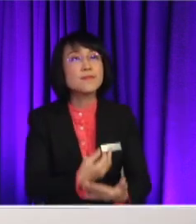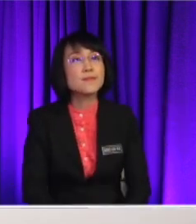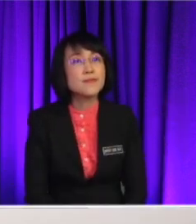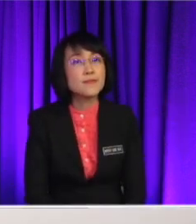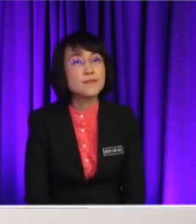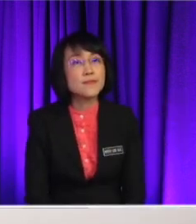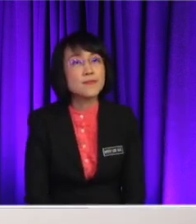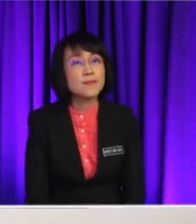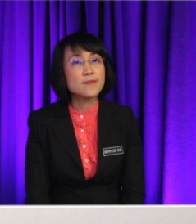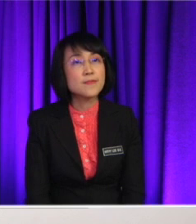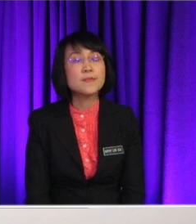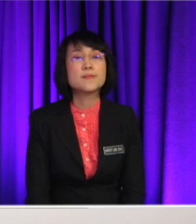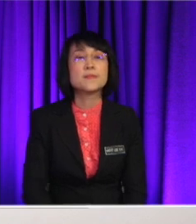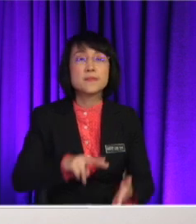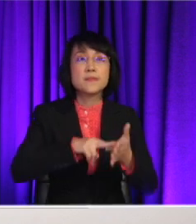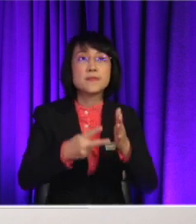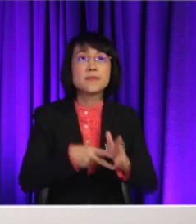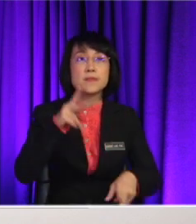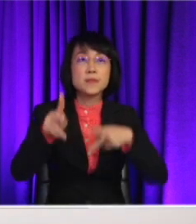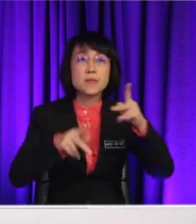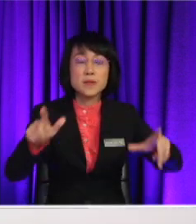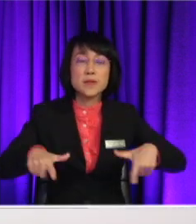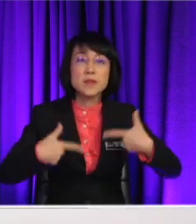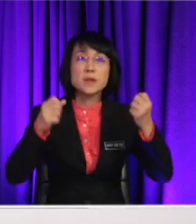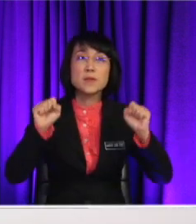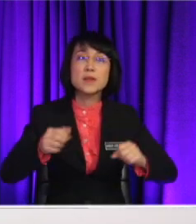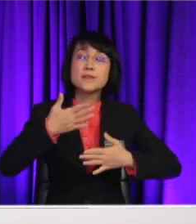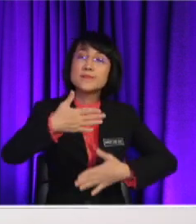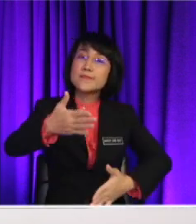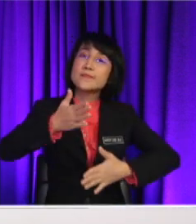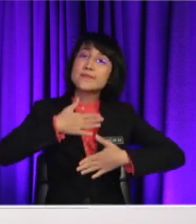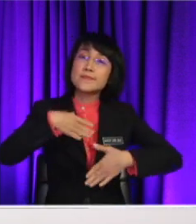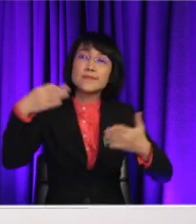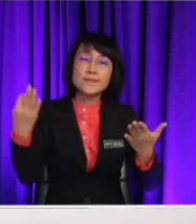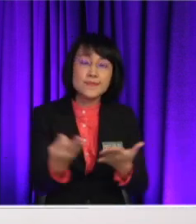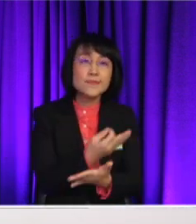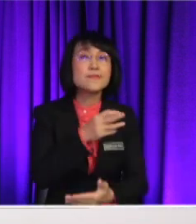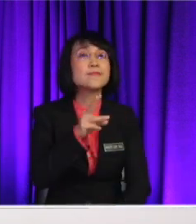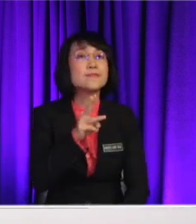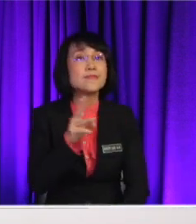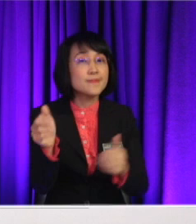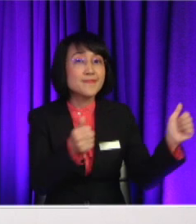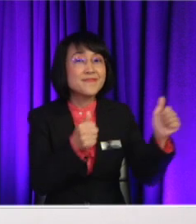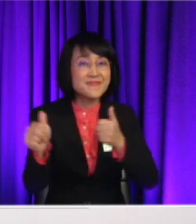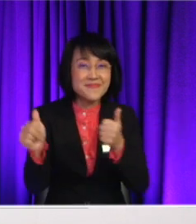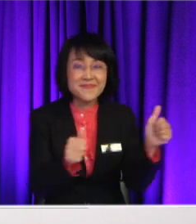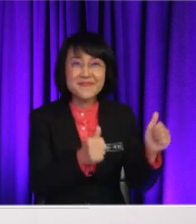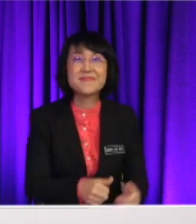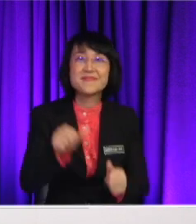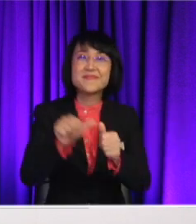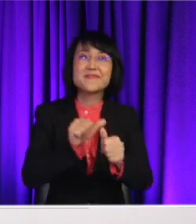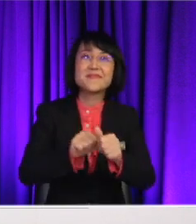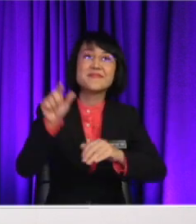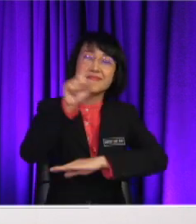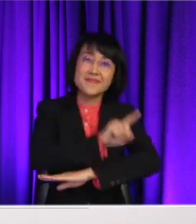means, who lives there can breathe fresh air every day Do you agree with me, Jiaxian? Yes, I see I